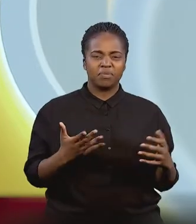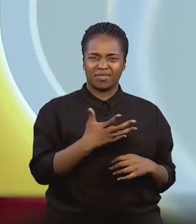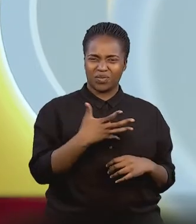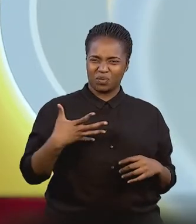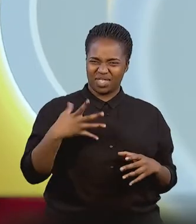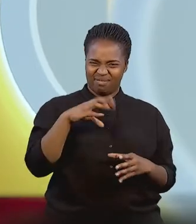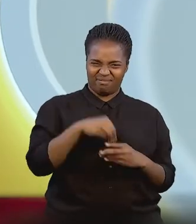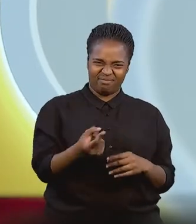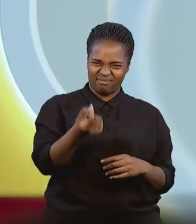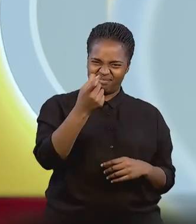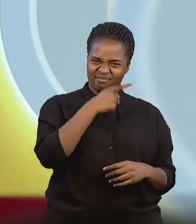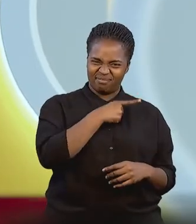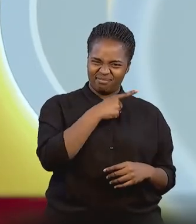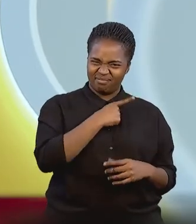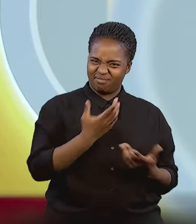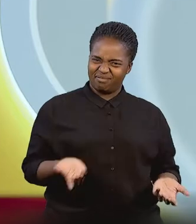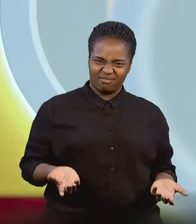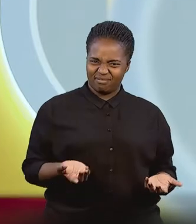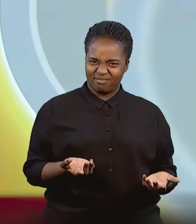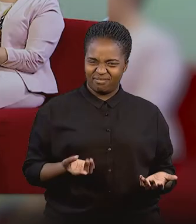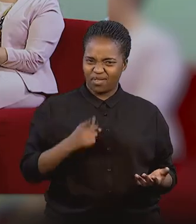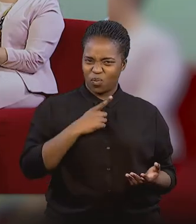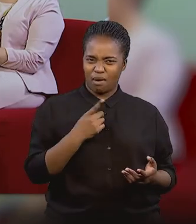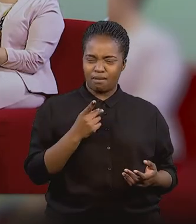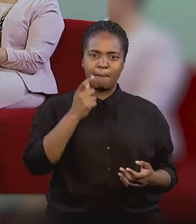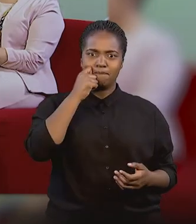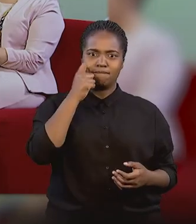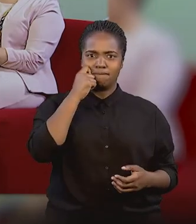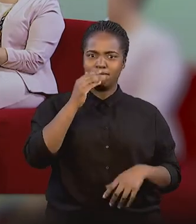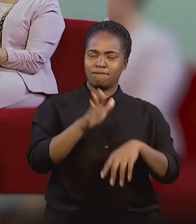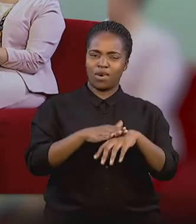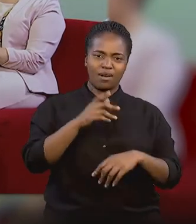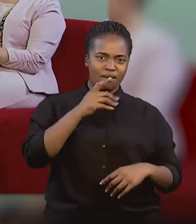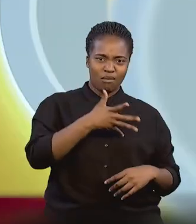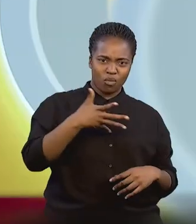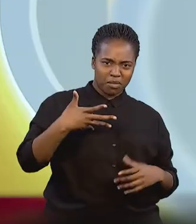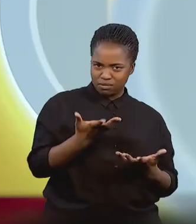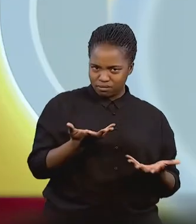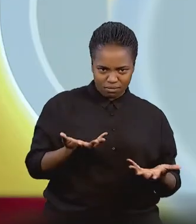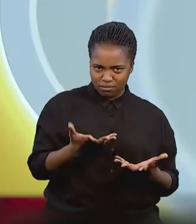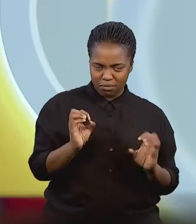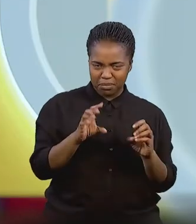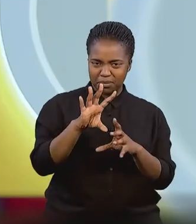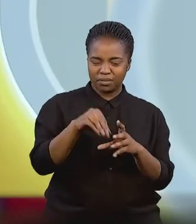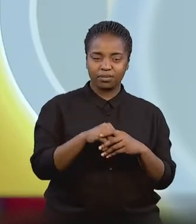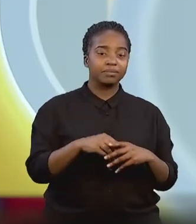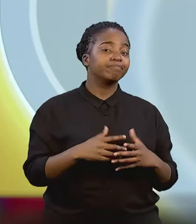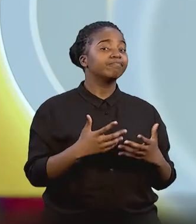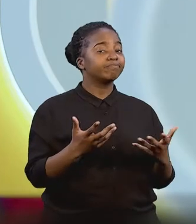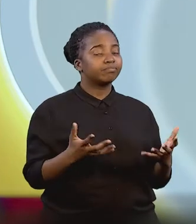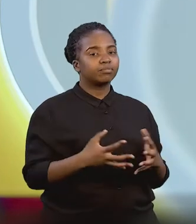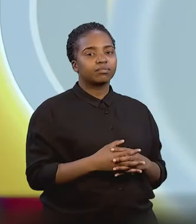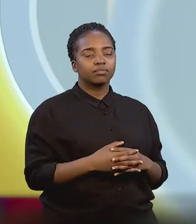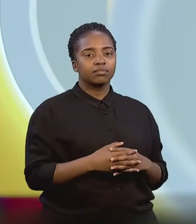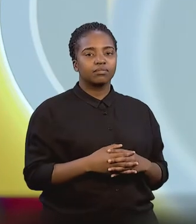participants. What do you think is causing that, where females just are not coming forward? Well, I mean, you